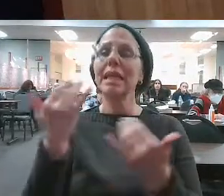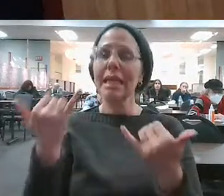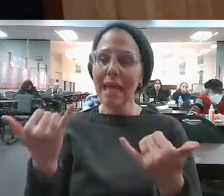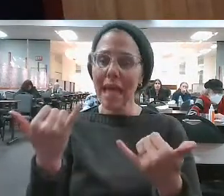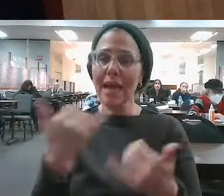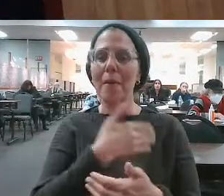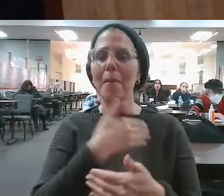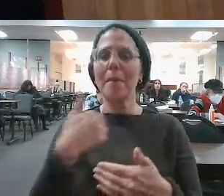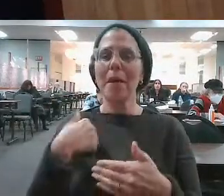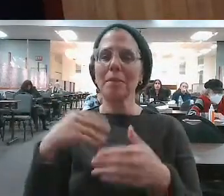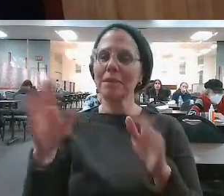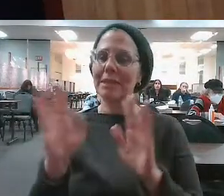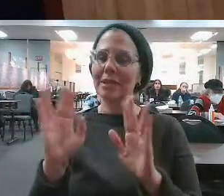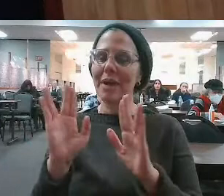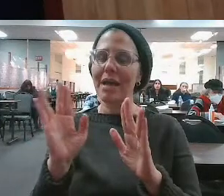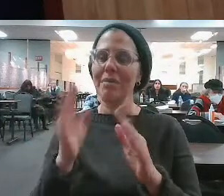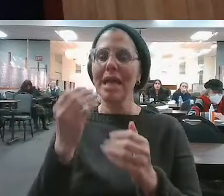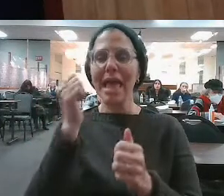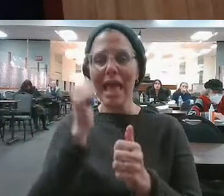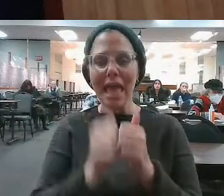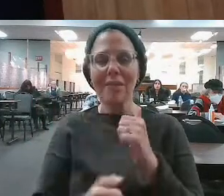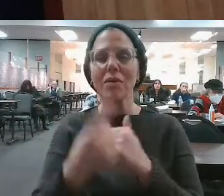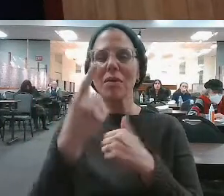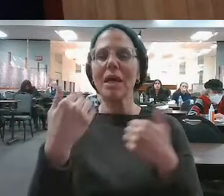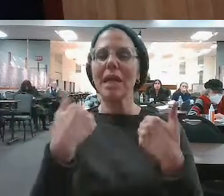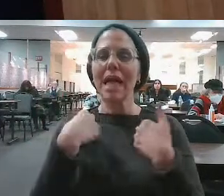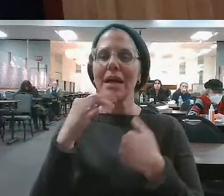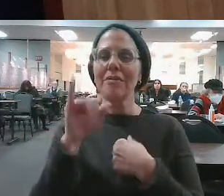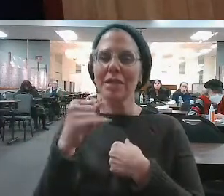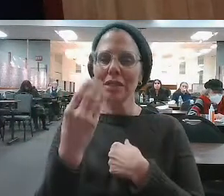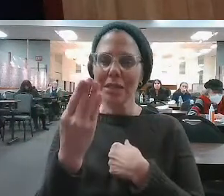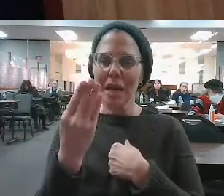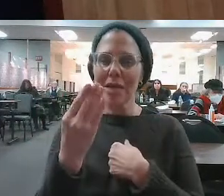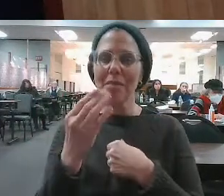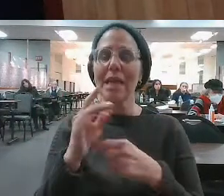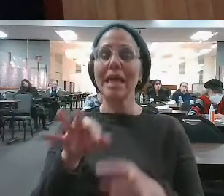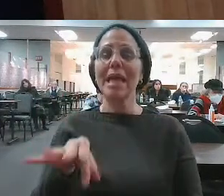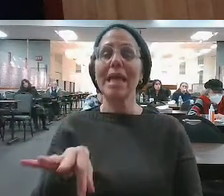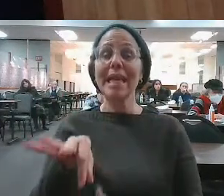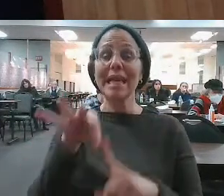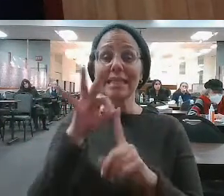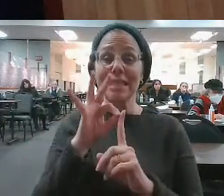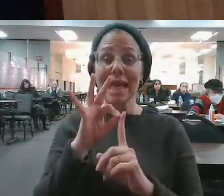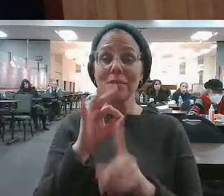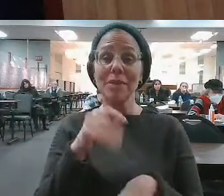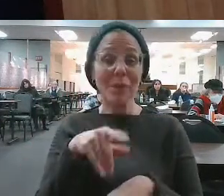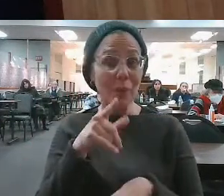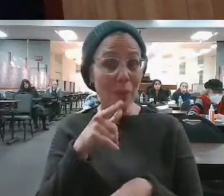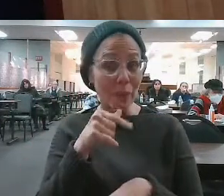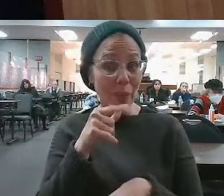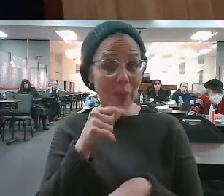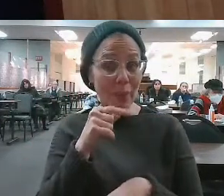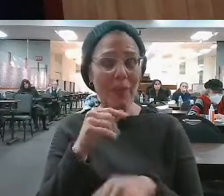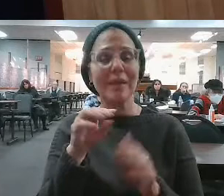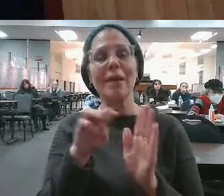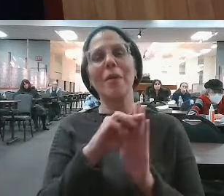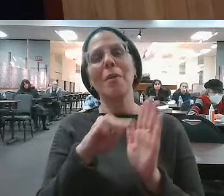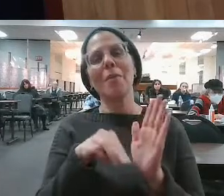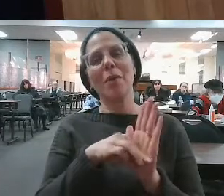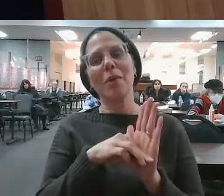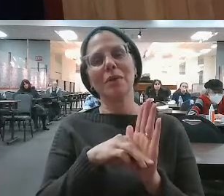Kahuna. Everyone has a job. Everyone has something to do except, except